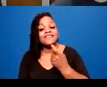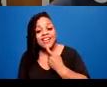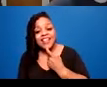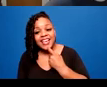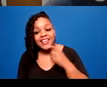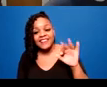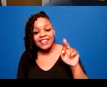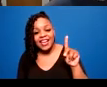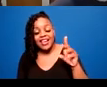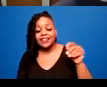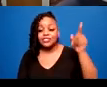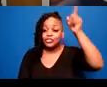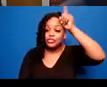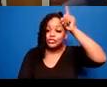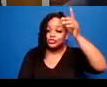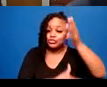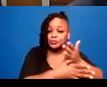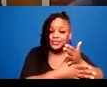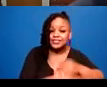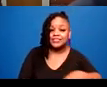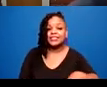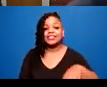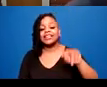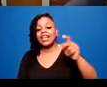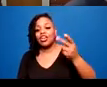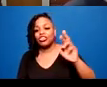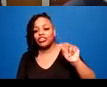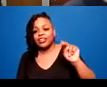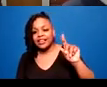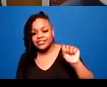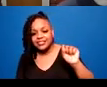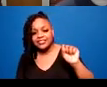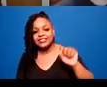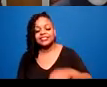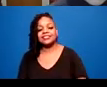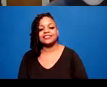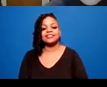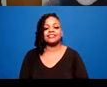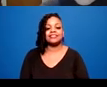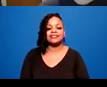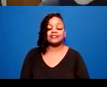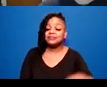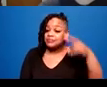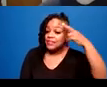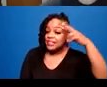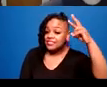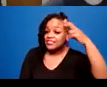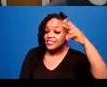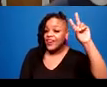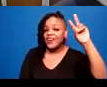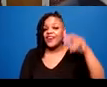Australia, Nepal, Vietnam, Mexico and Denmark since 2009.